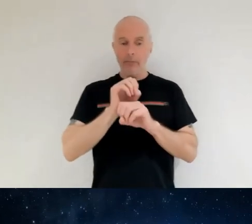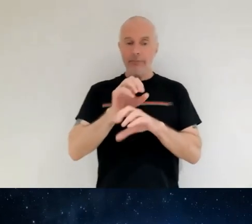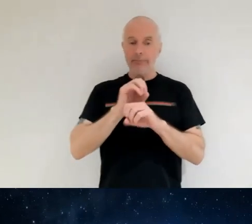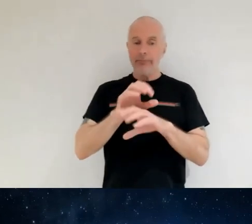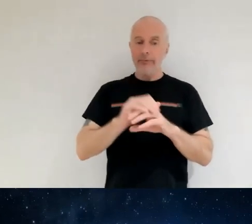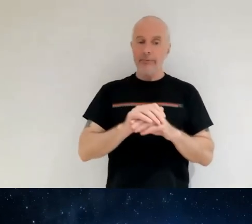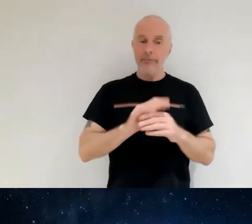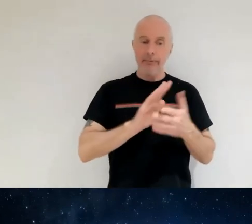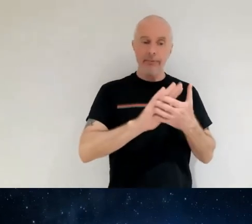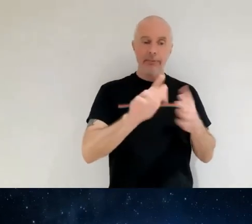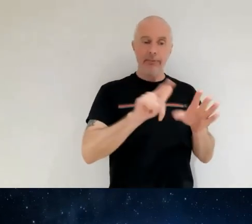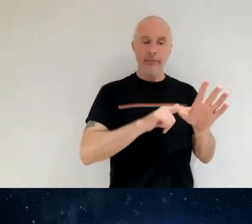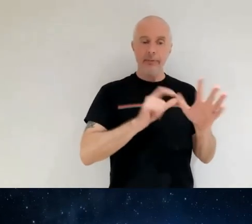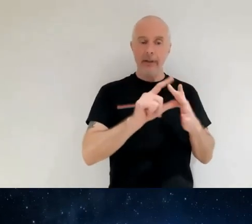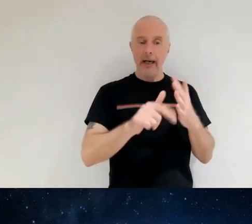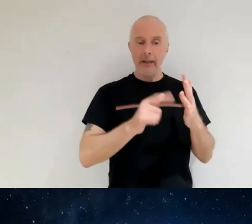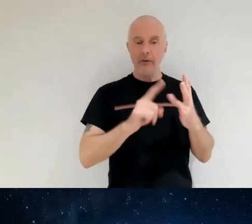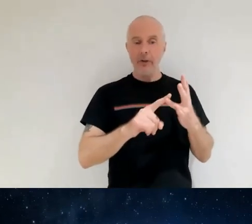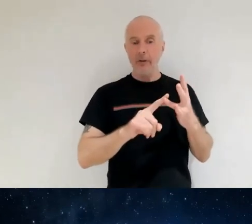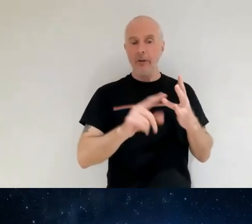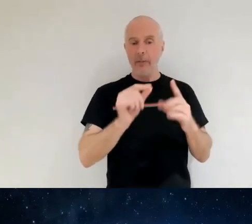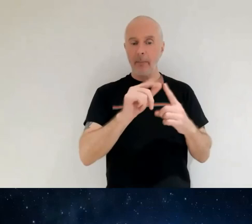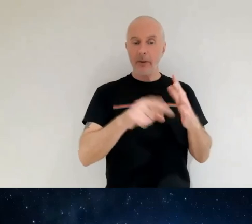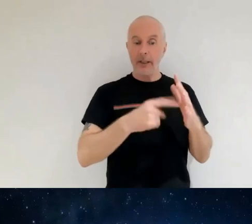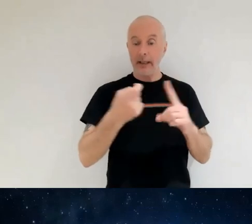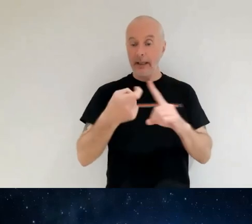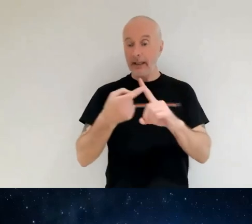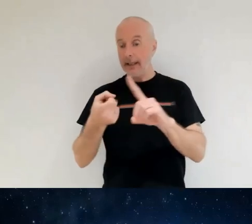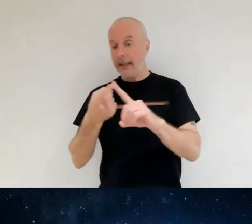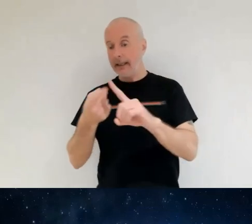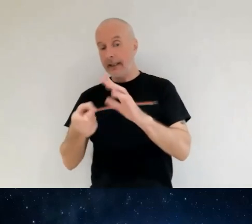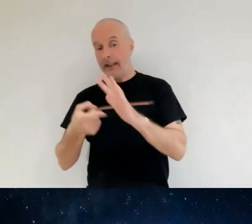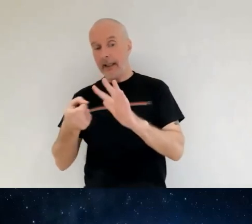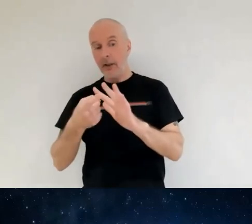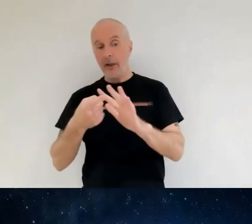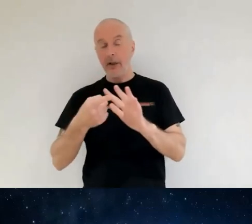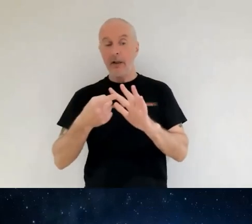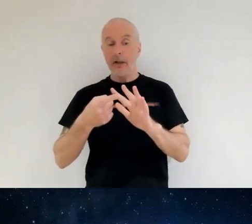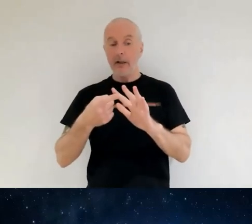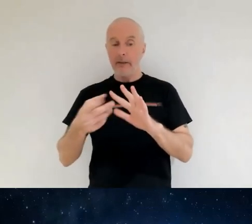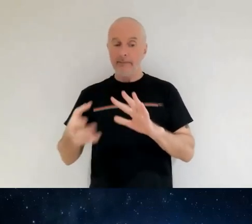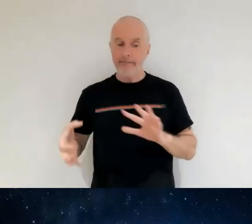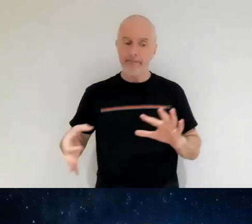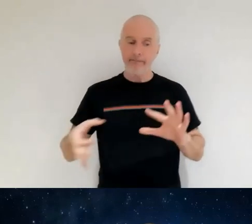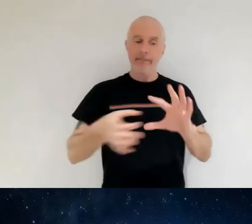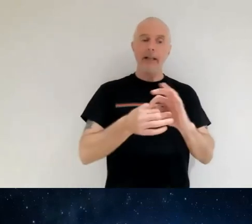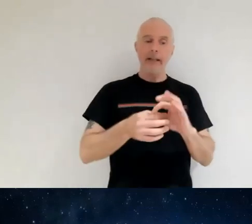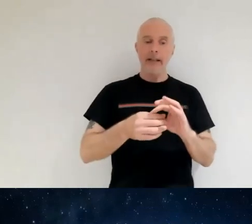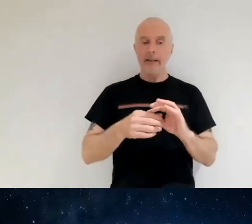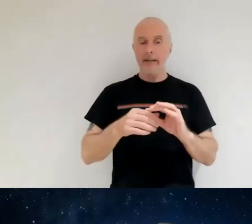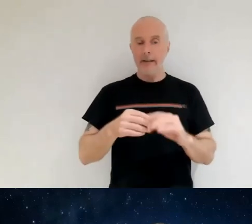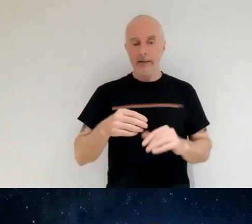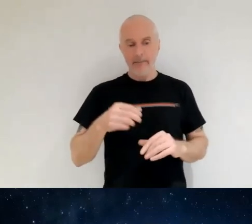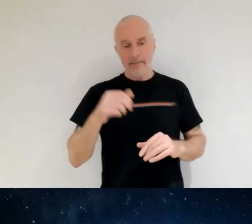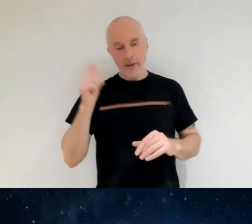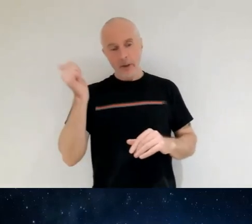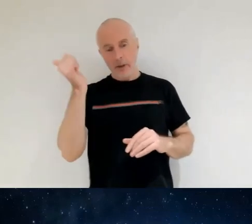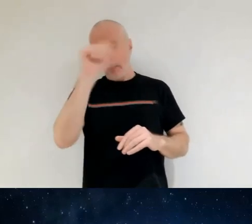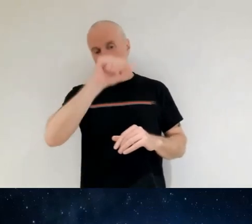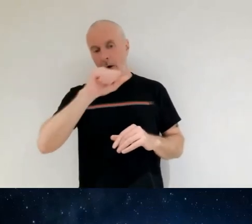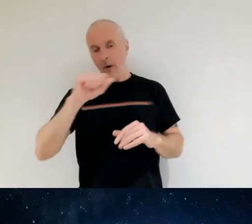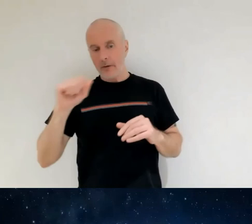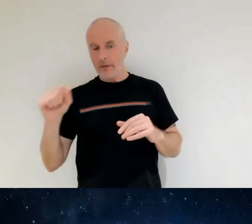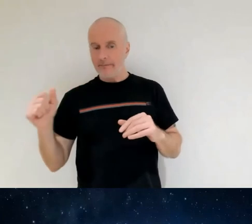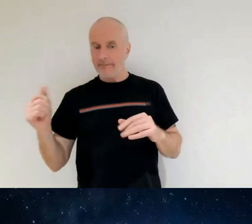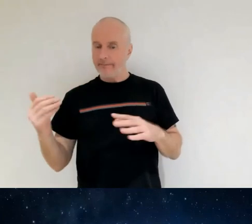project and keel as an institution is part of that as a smart energy network demonstrator so the topic of that particular talk